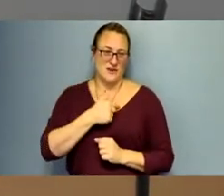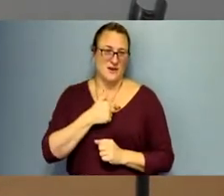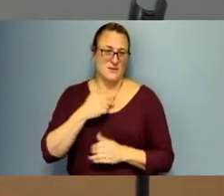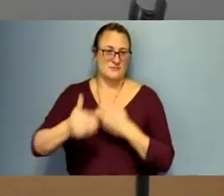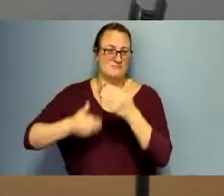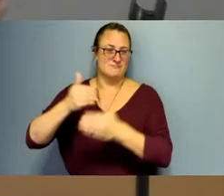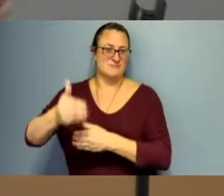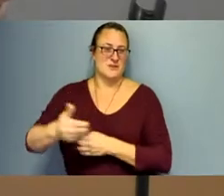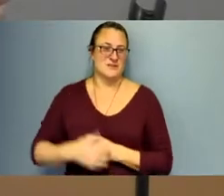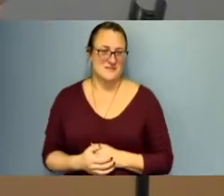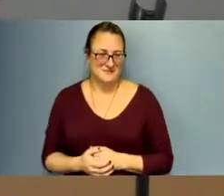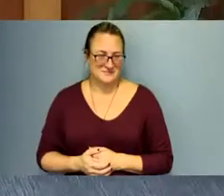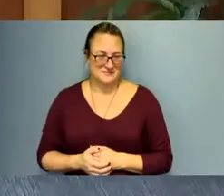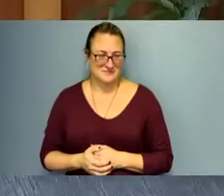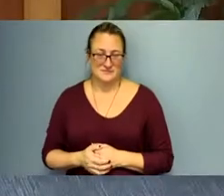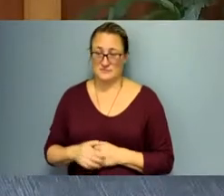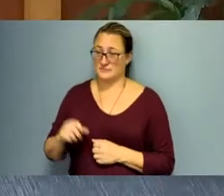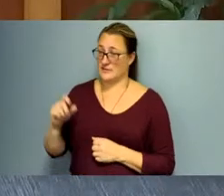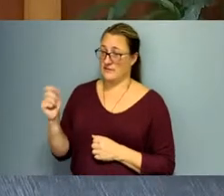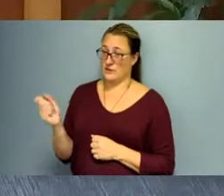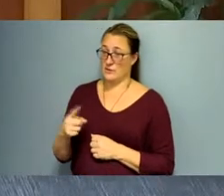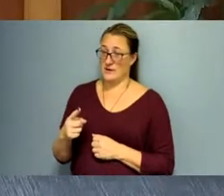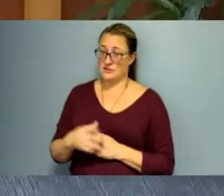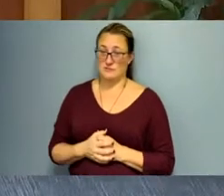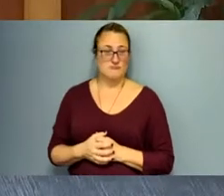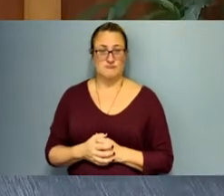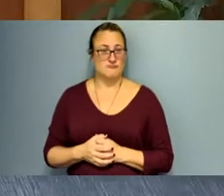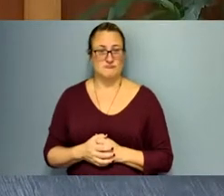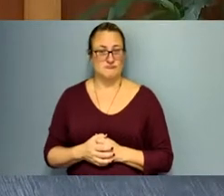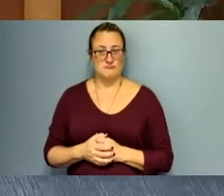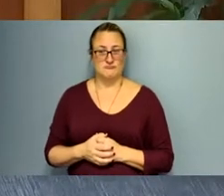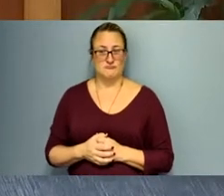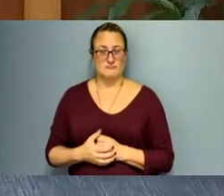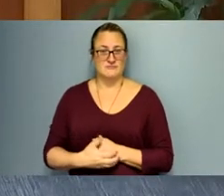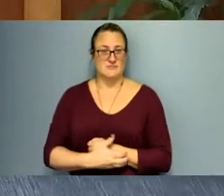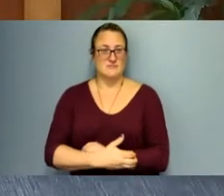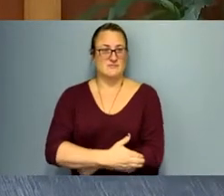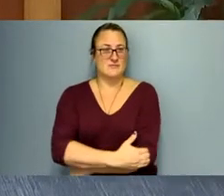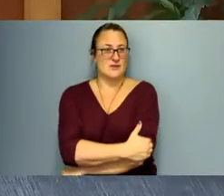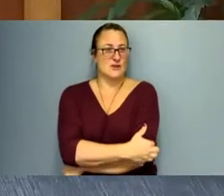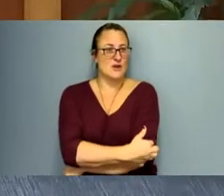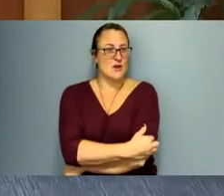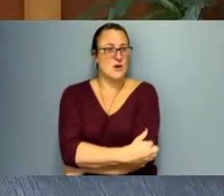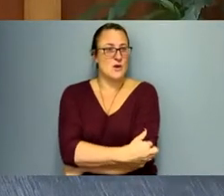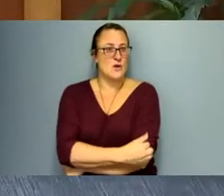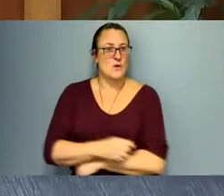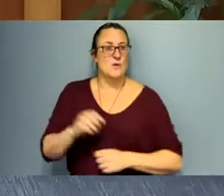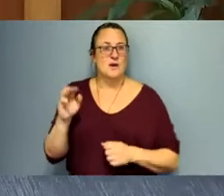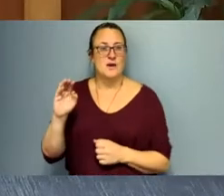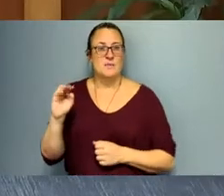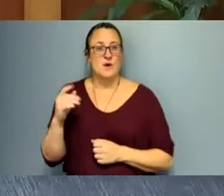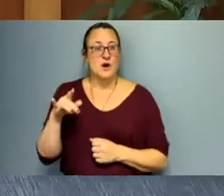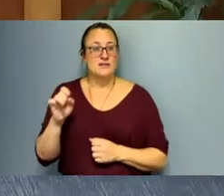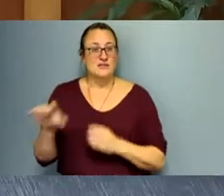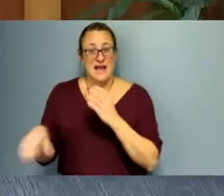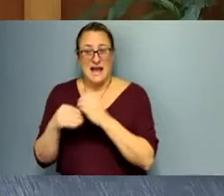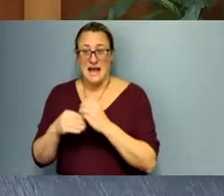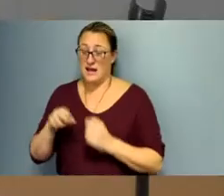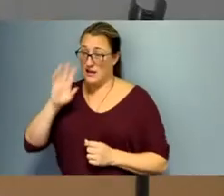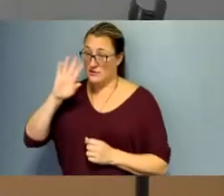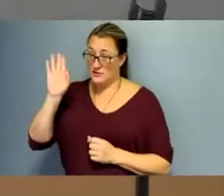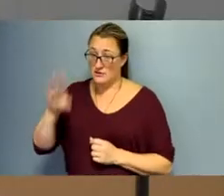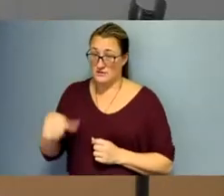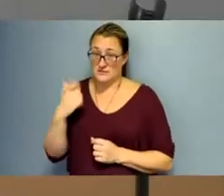Thank you. Questions for Ms. Ballerini? No, thank you. Thank you. I do just want to add, Chris, that recently the